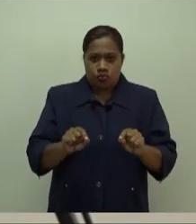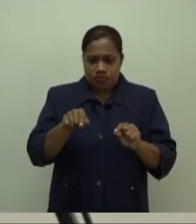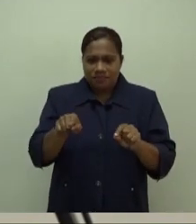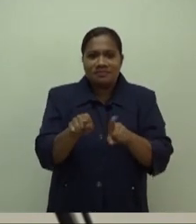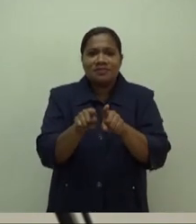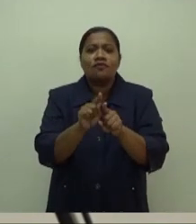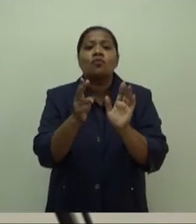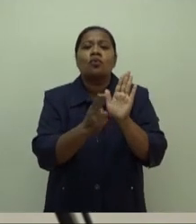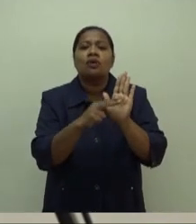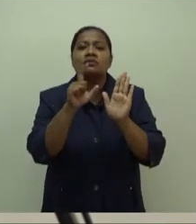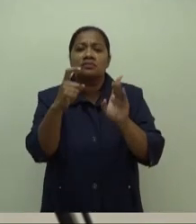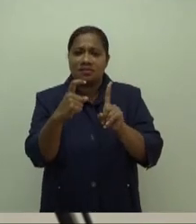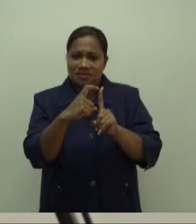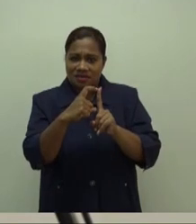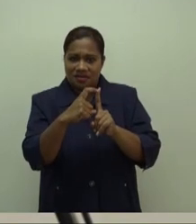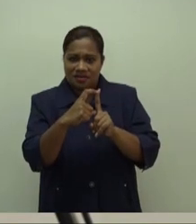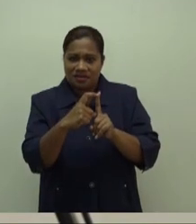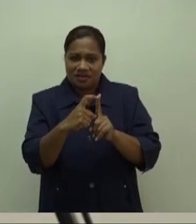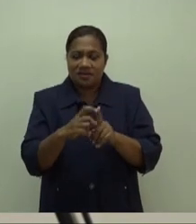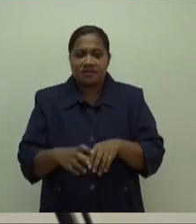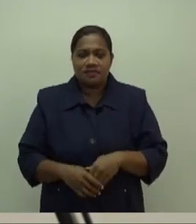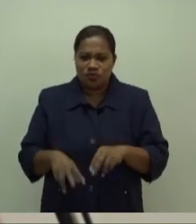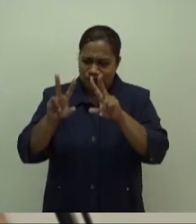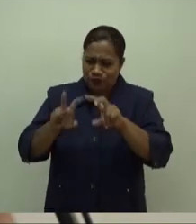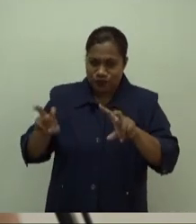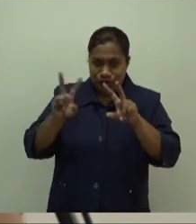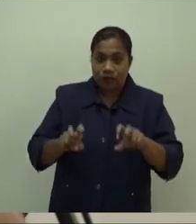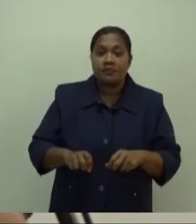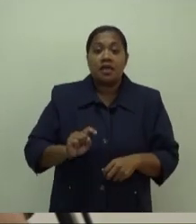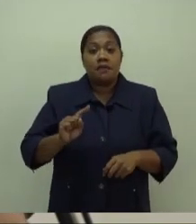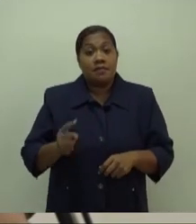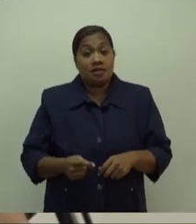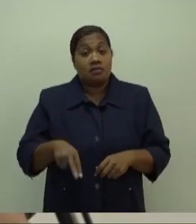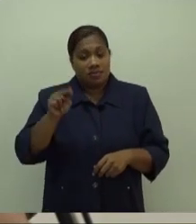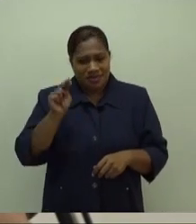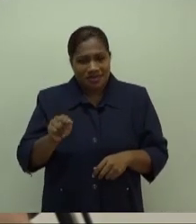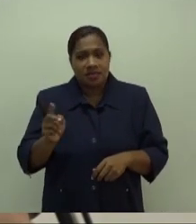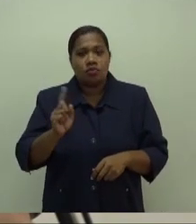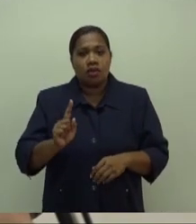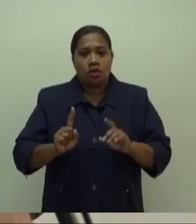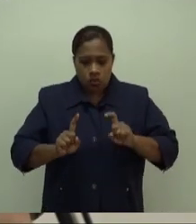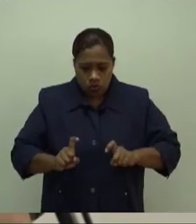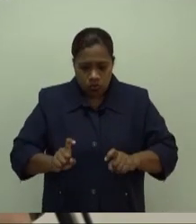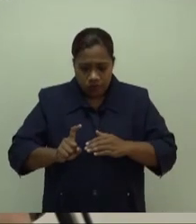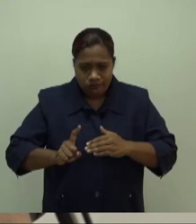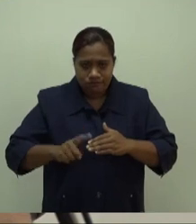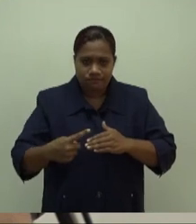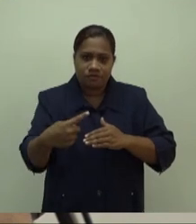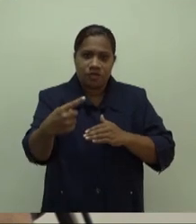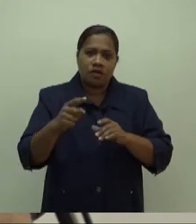HCDs. However, this response needs to be sustained and improved over years and decades.